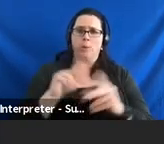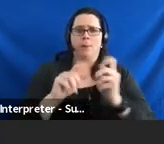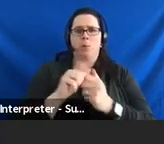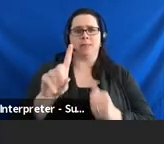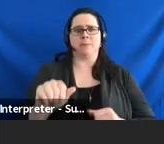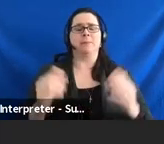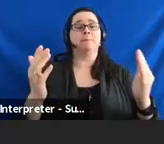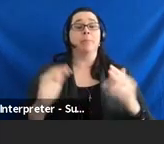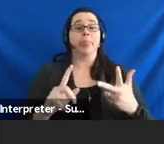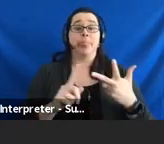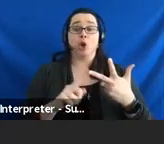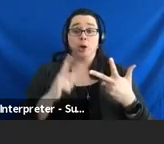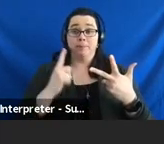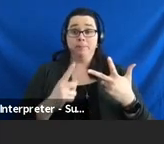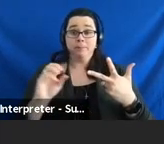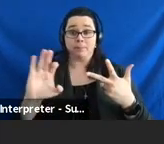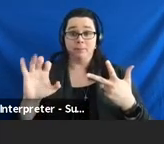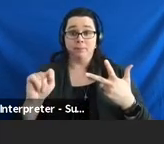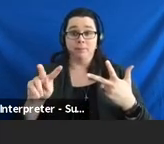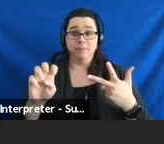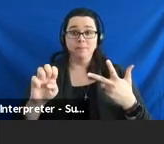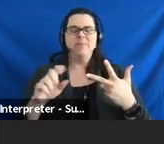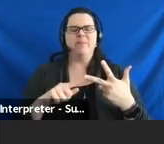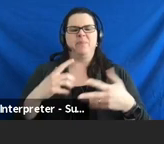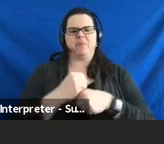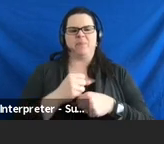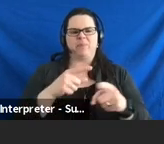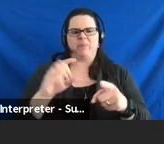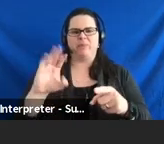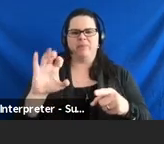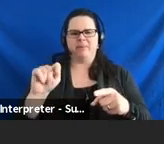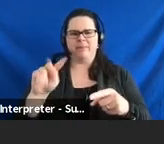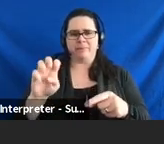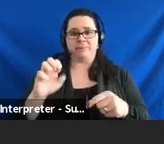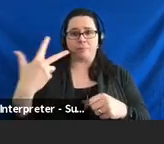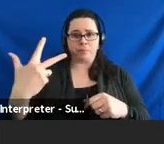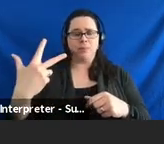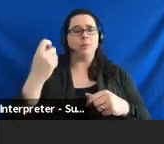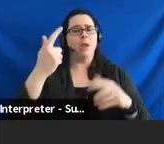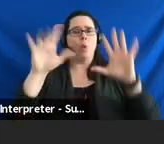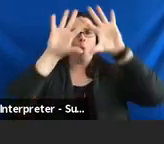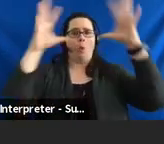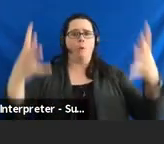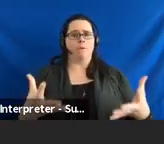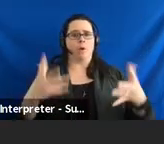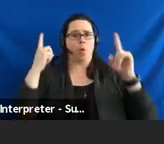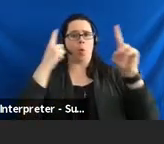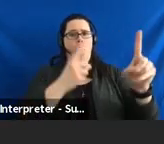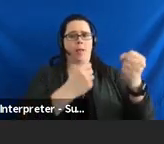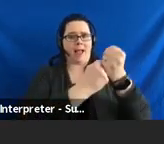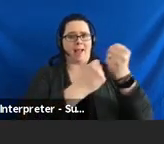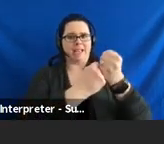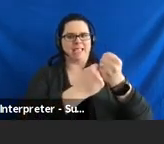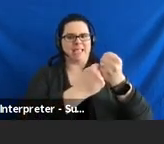On to our next one. So, this is again, just to recap, this is objective three that's still under our overall advocacy goal.